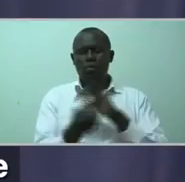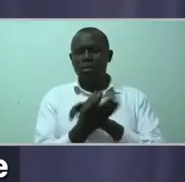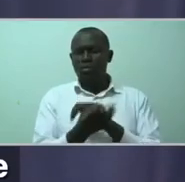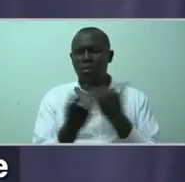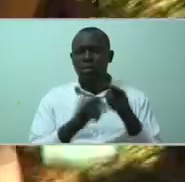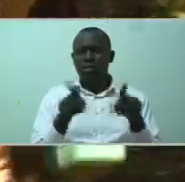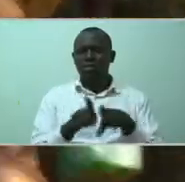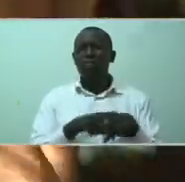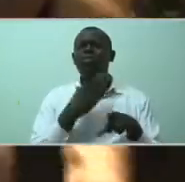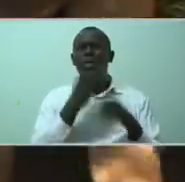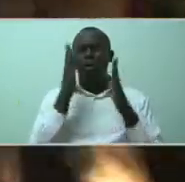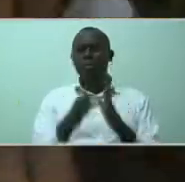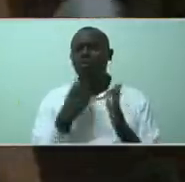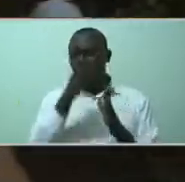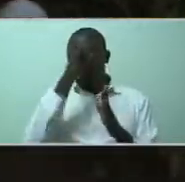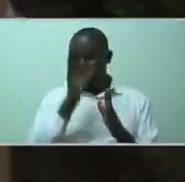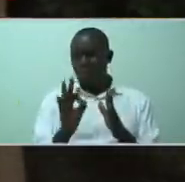to work.